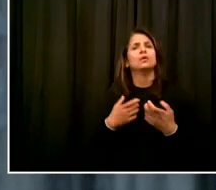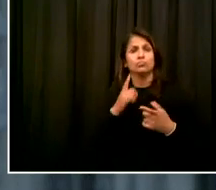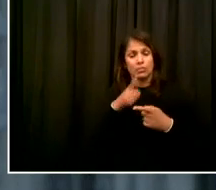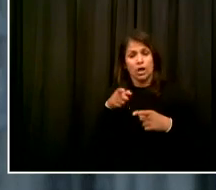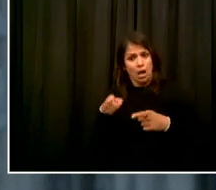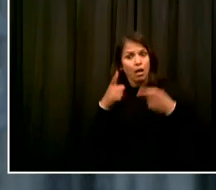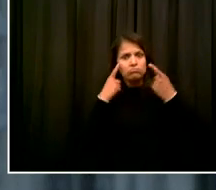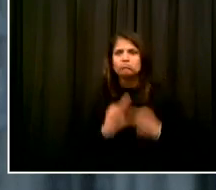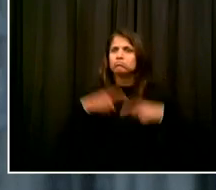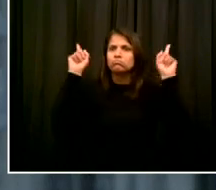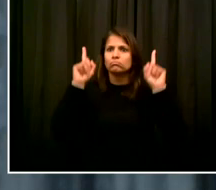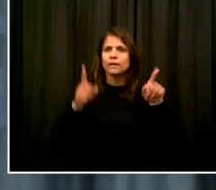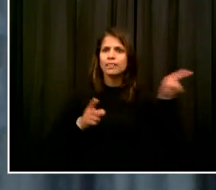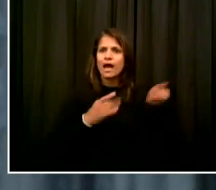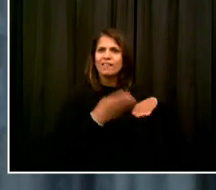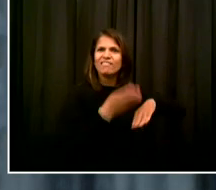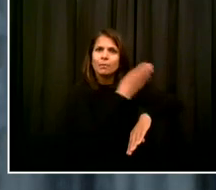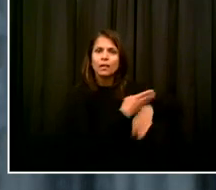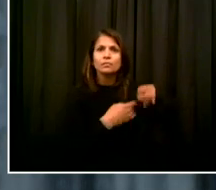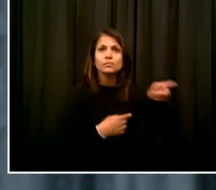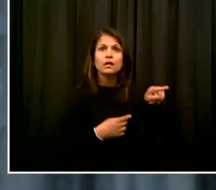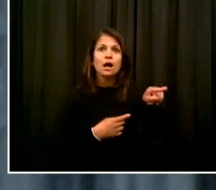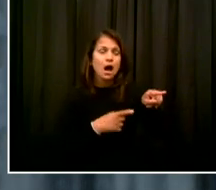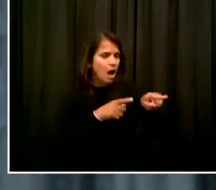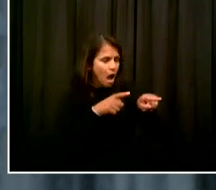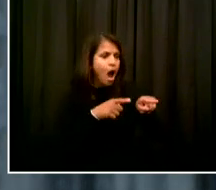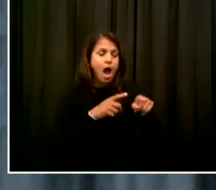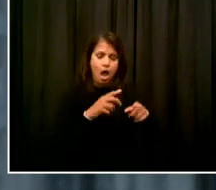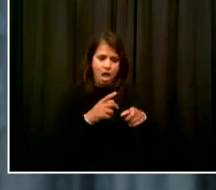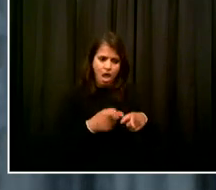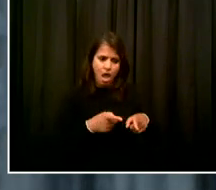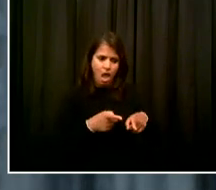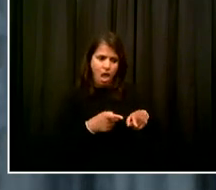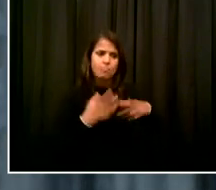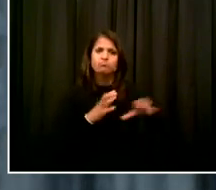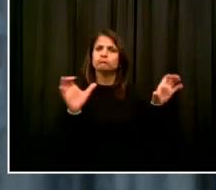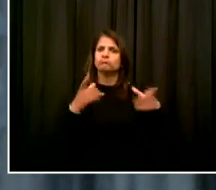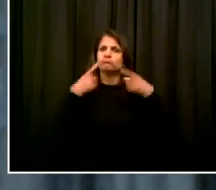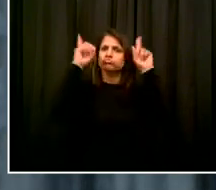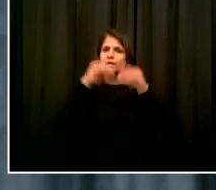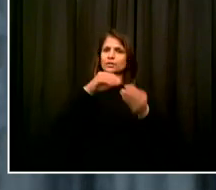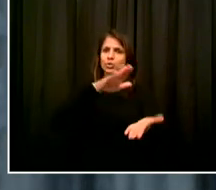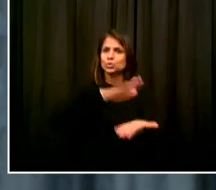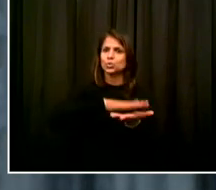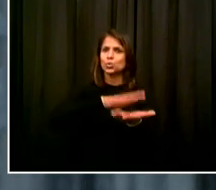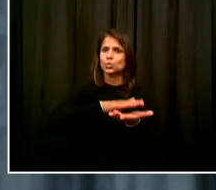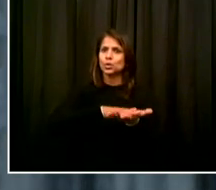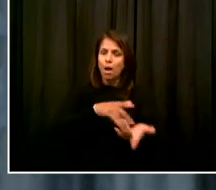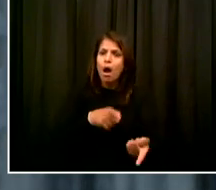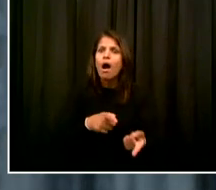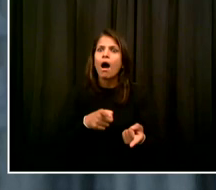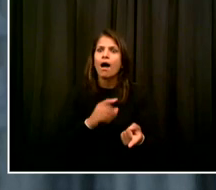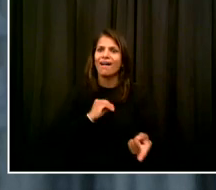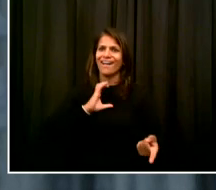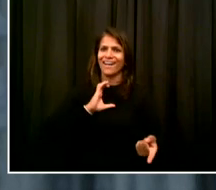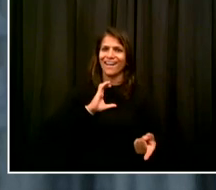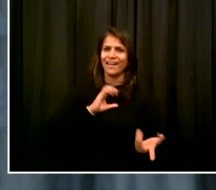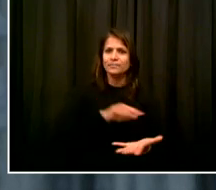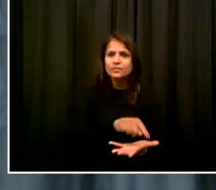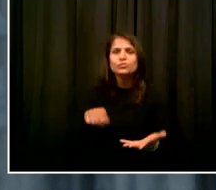performance of the children. And now, after what our children have been through during these last six months,